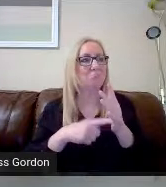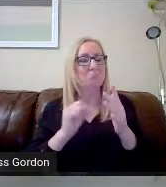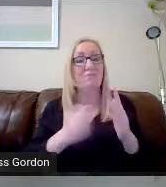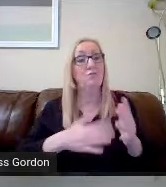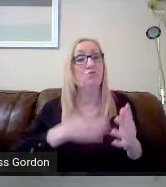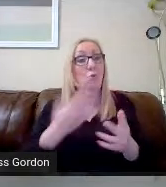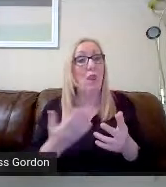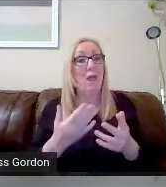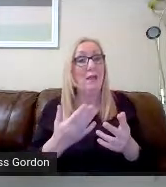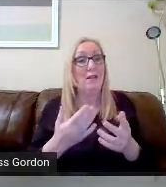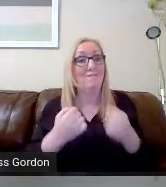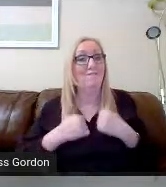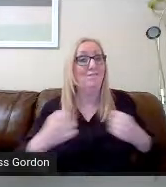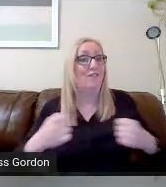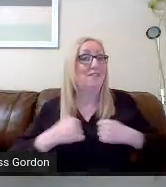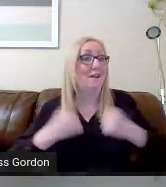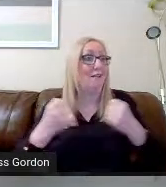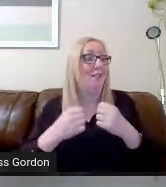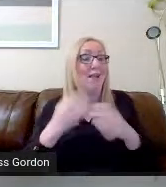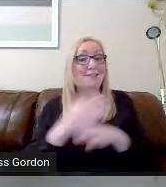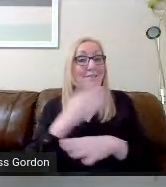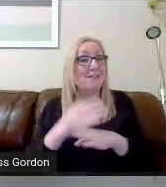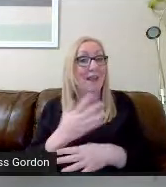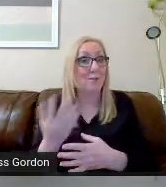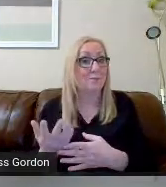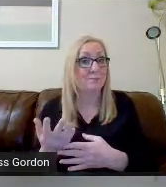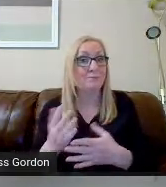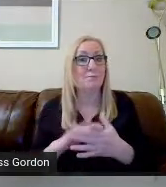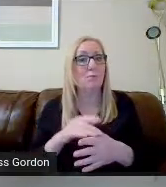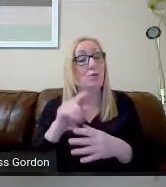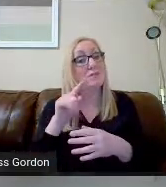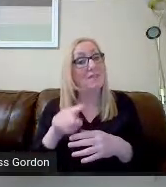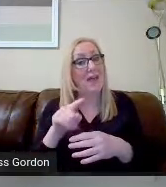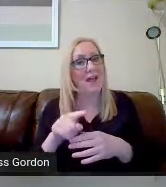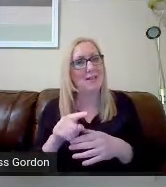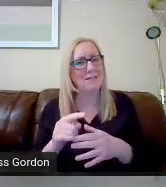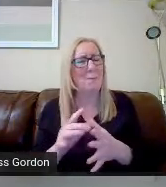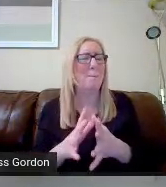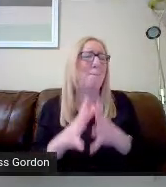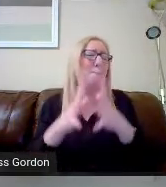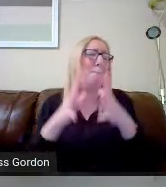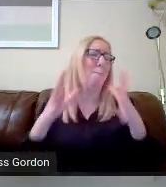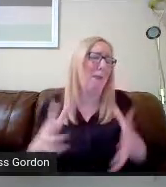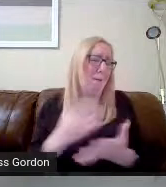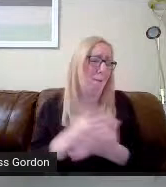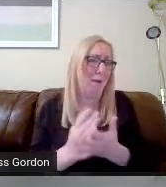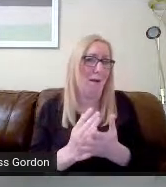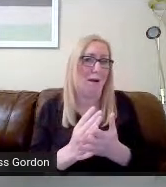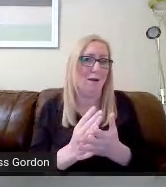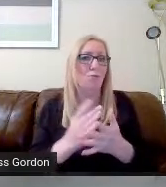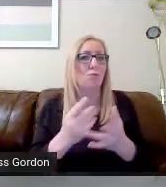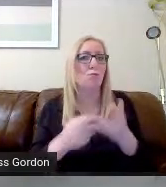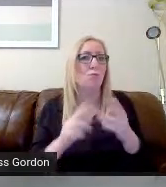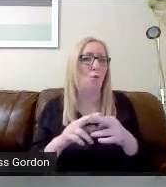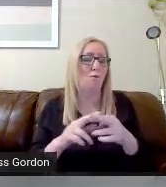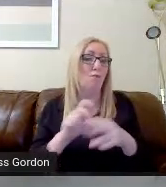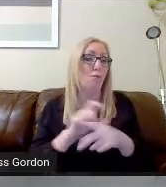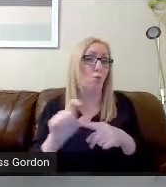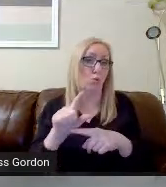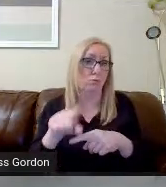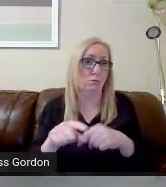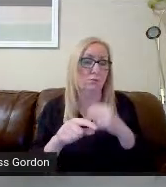activity, because that is a huge part of the Duke of Edinburgh awards. Now,